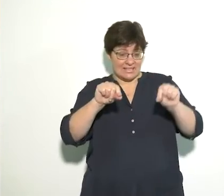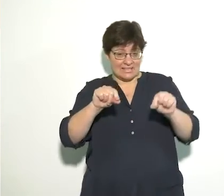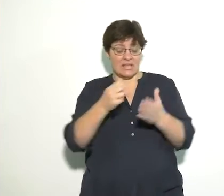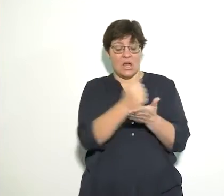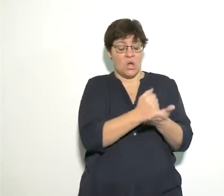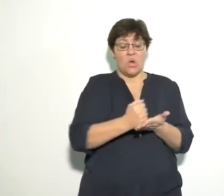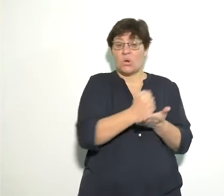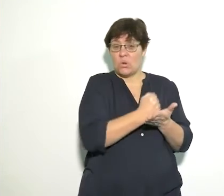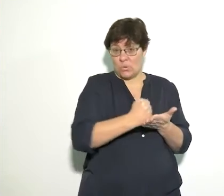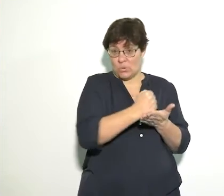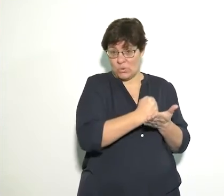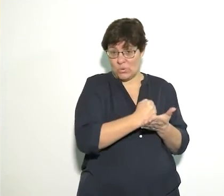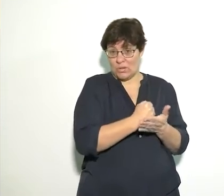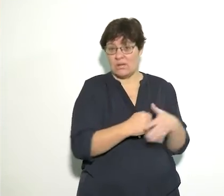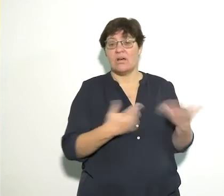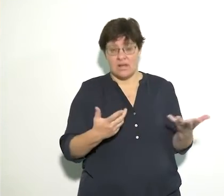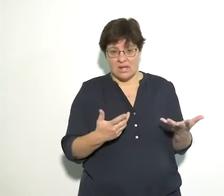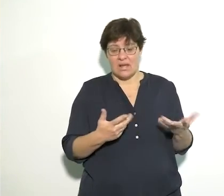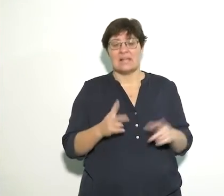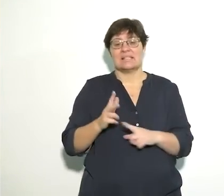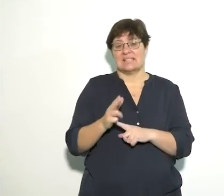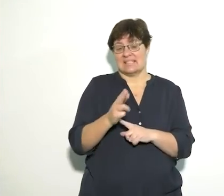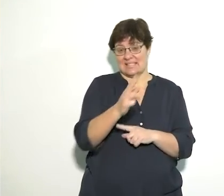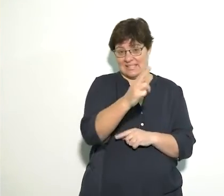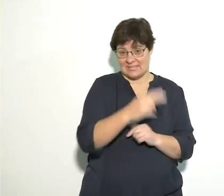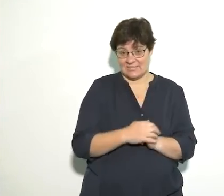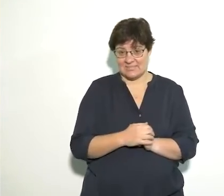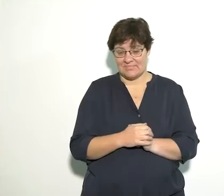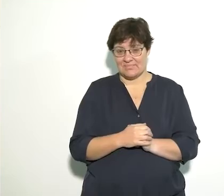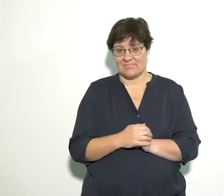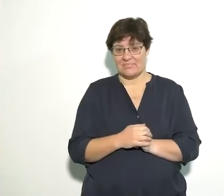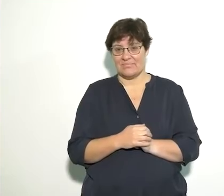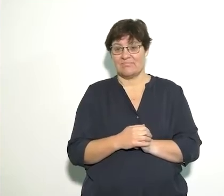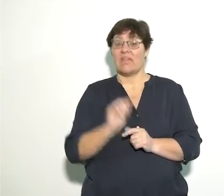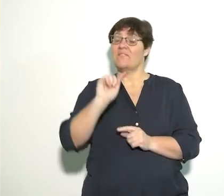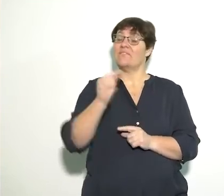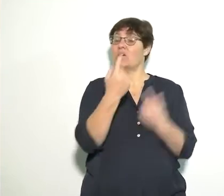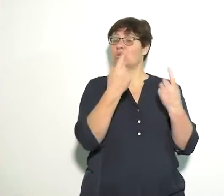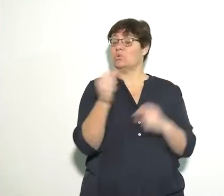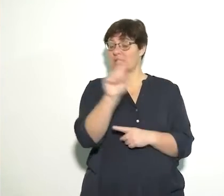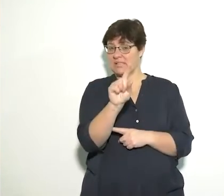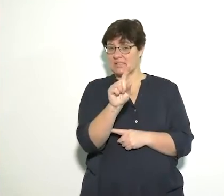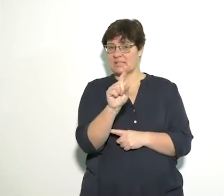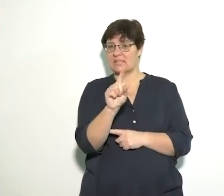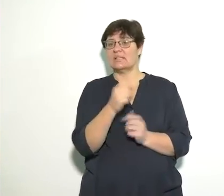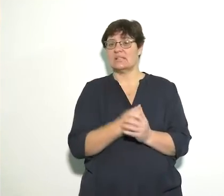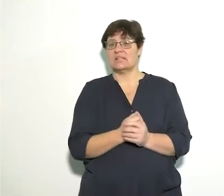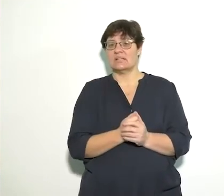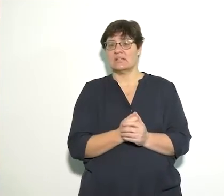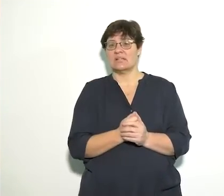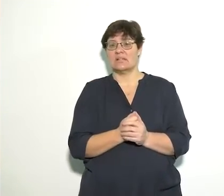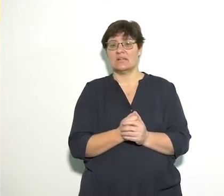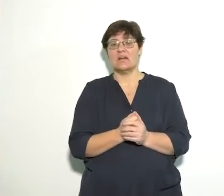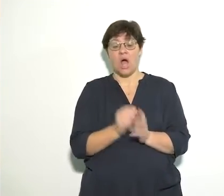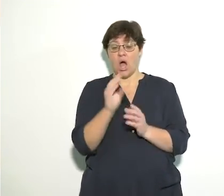glue, and of course, a pair of scissors. So what you do first, you need to cut out the sock